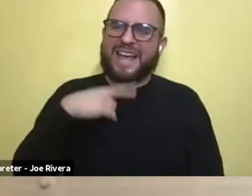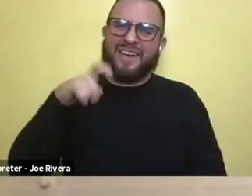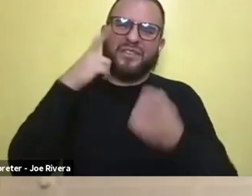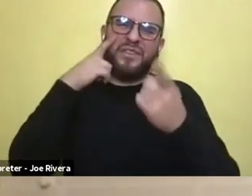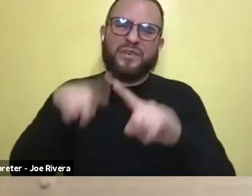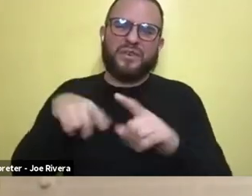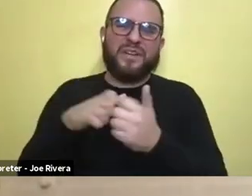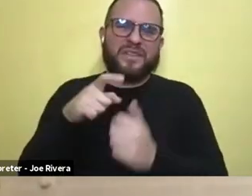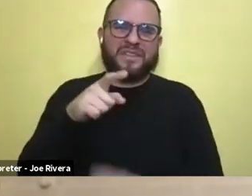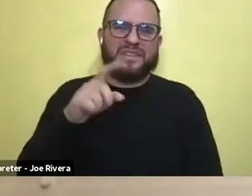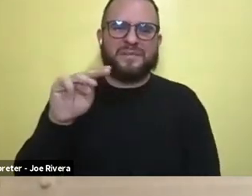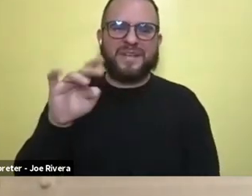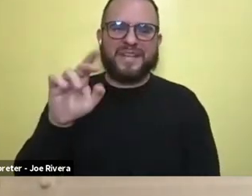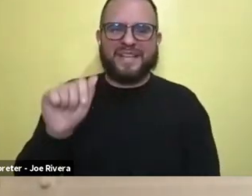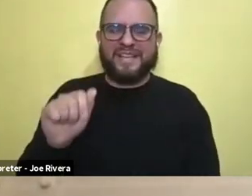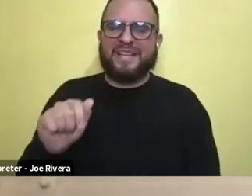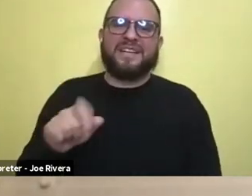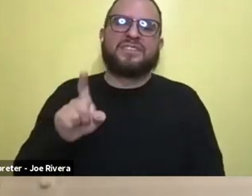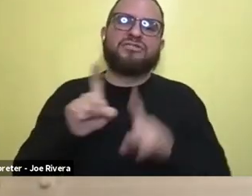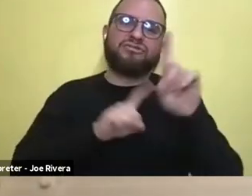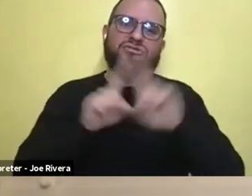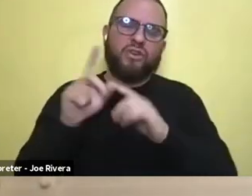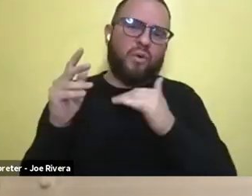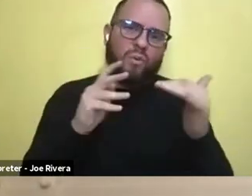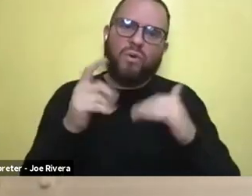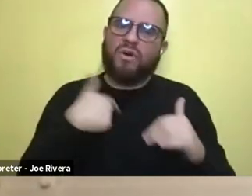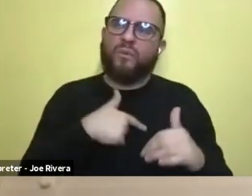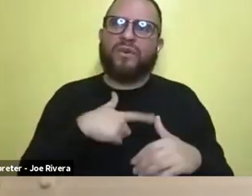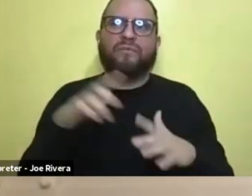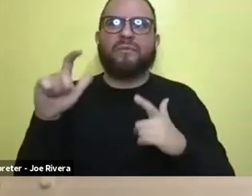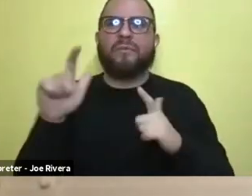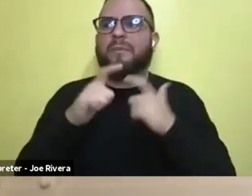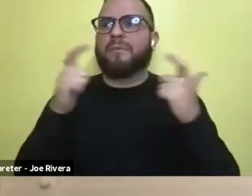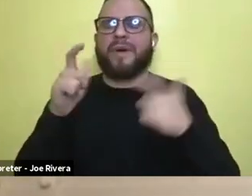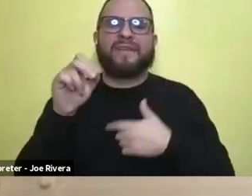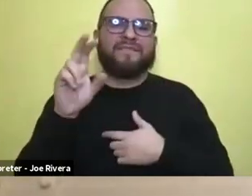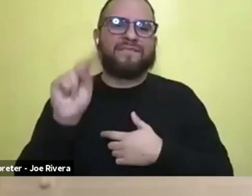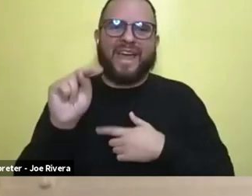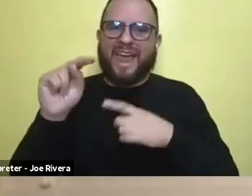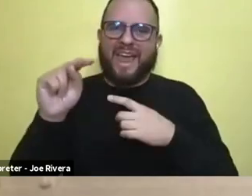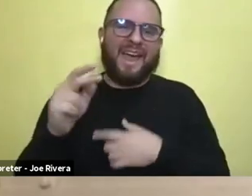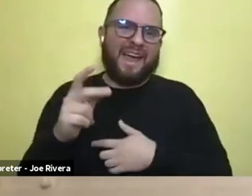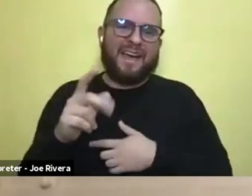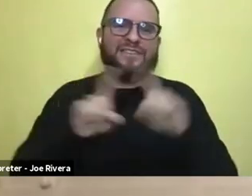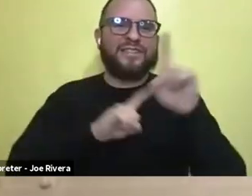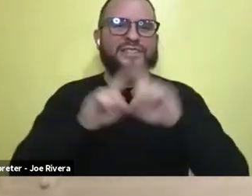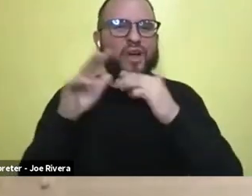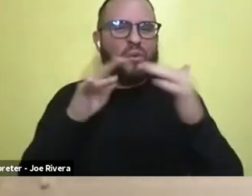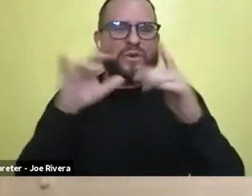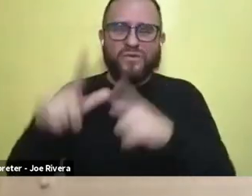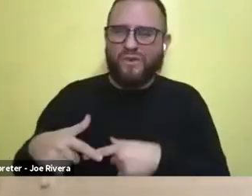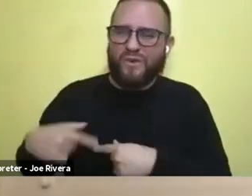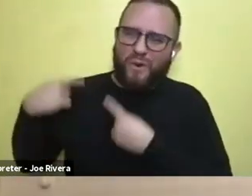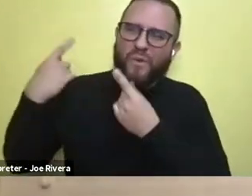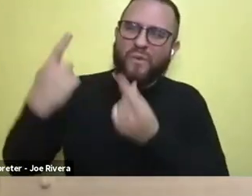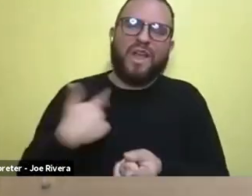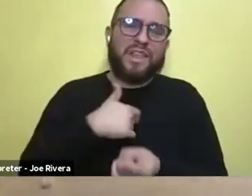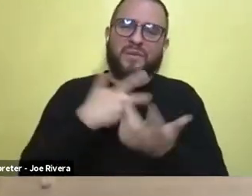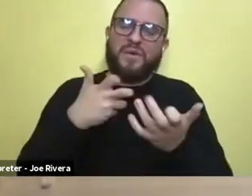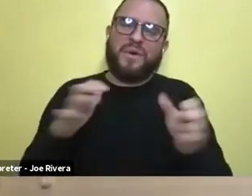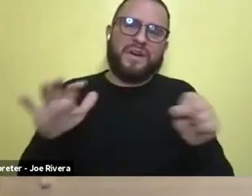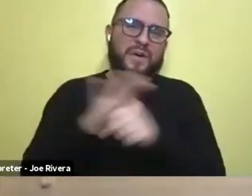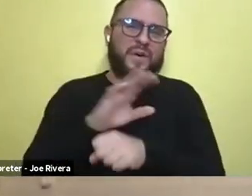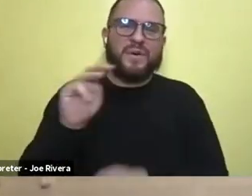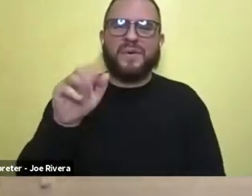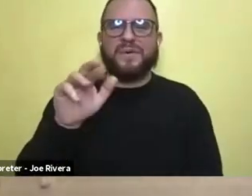Wars. Me and my mom, we have been huge fan of Star Wars for a while and we've always wanted to just have like a whole marathon watching all the movies.